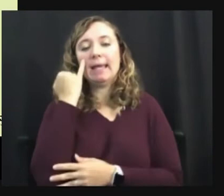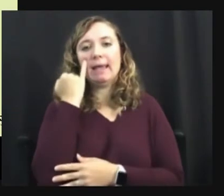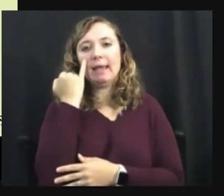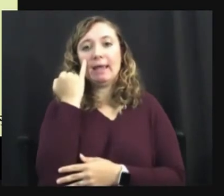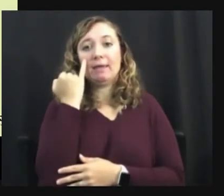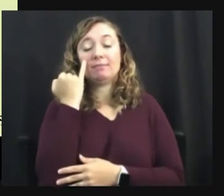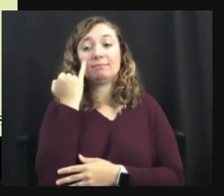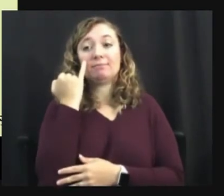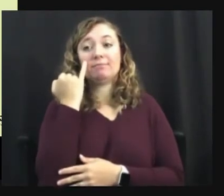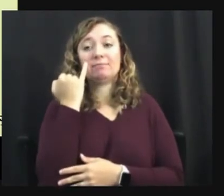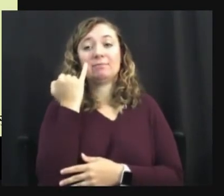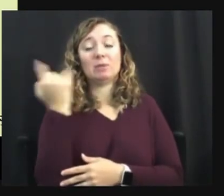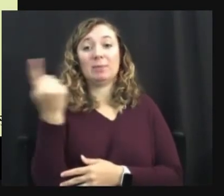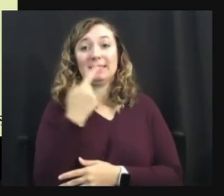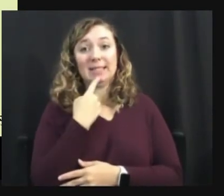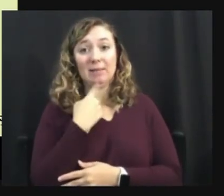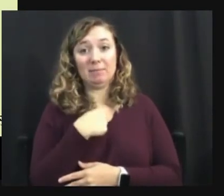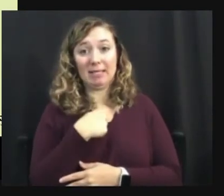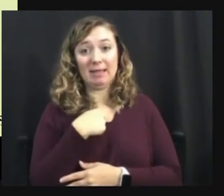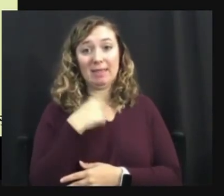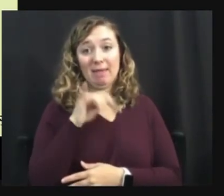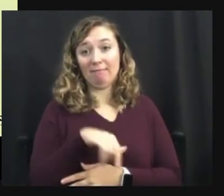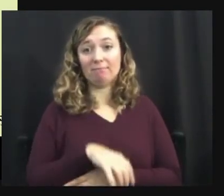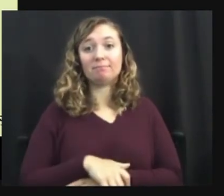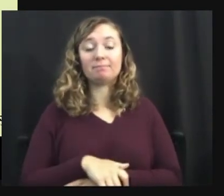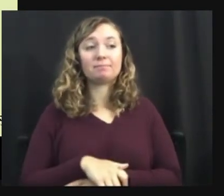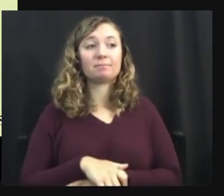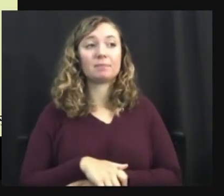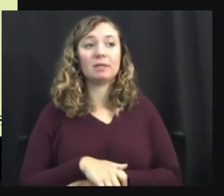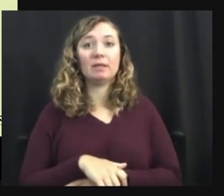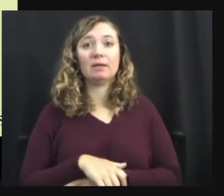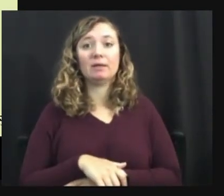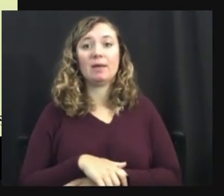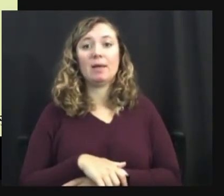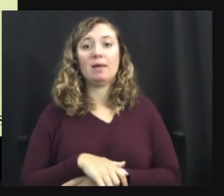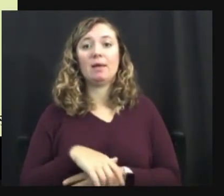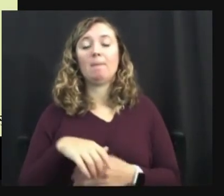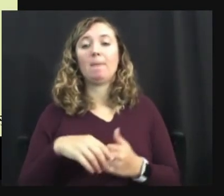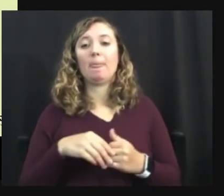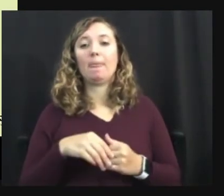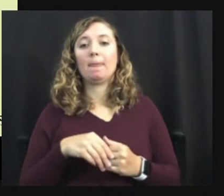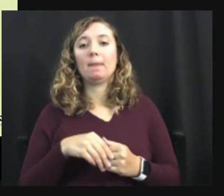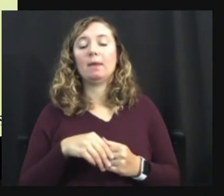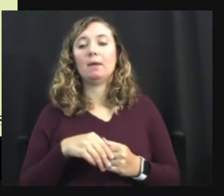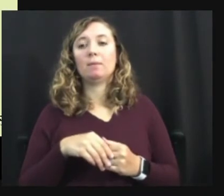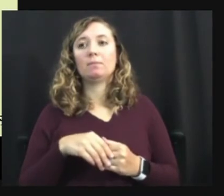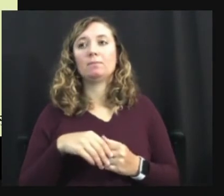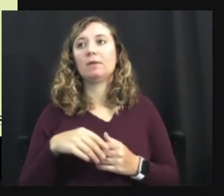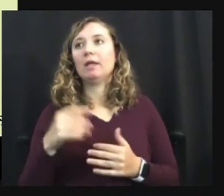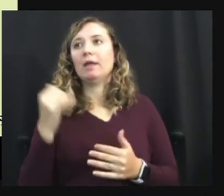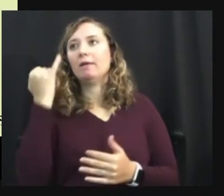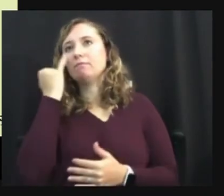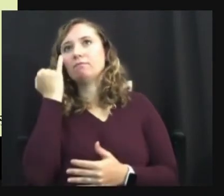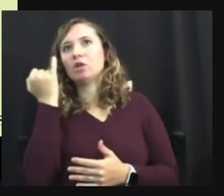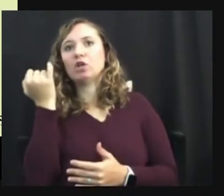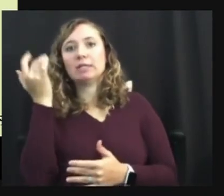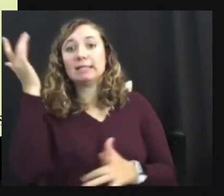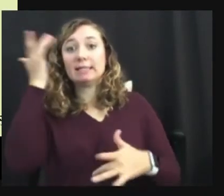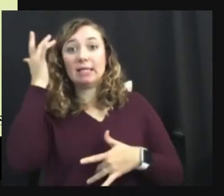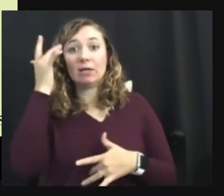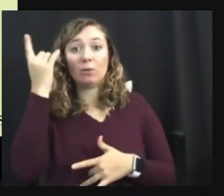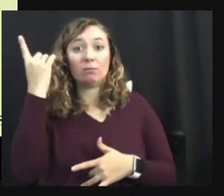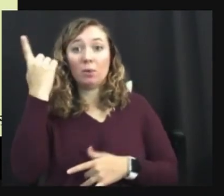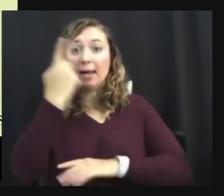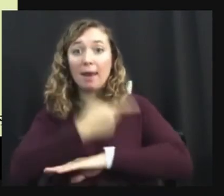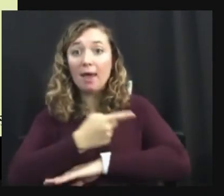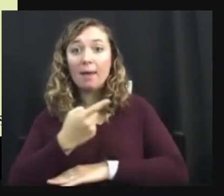you know, sick one day, right. And you have the dialogue in your head of like, I should go to work.